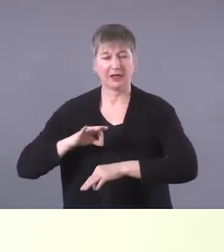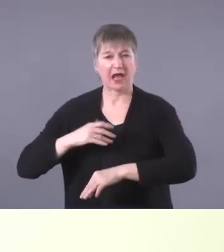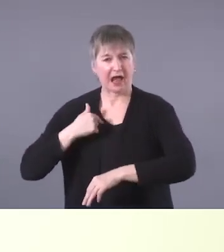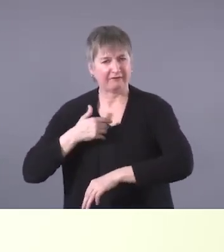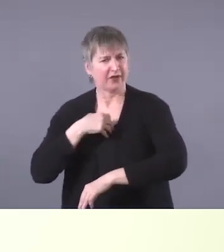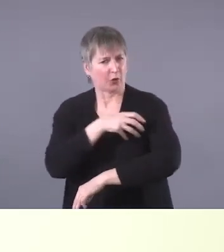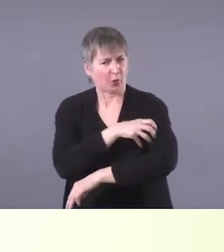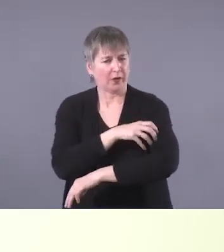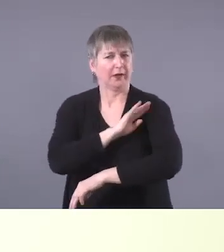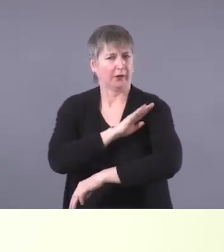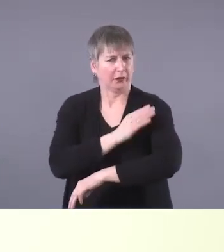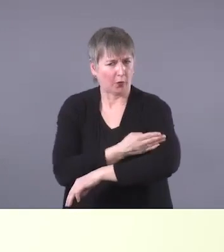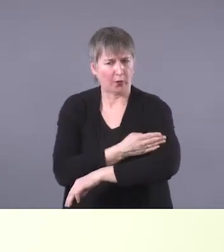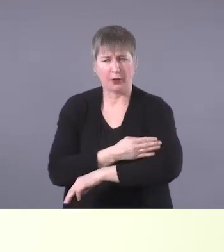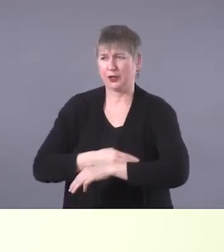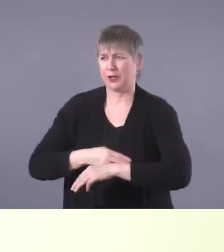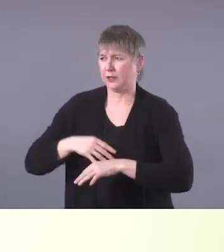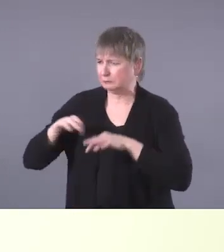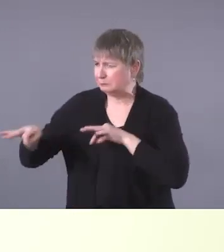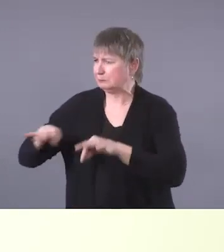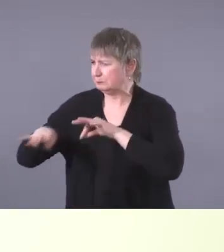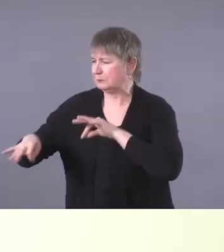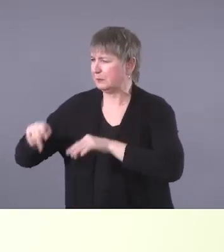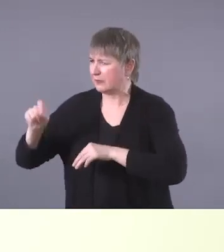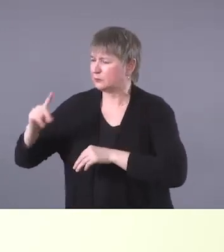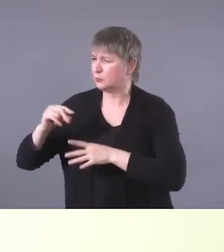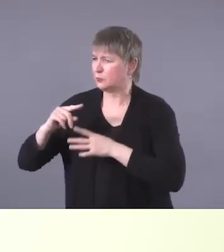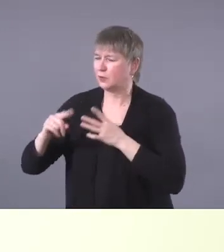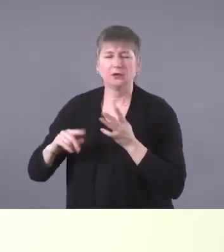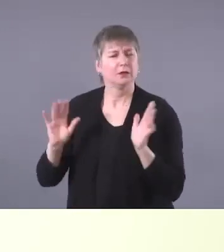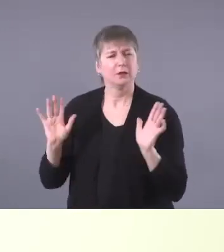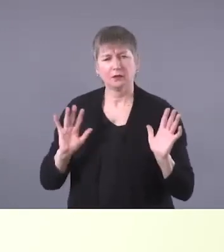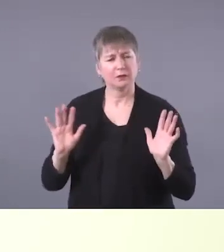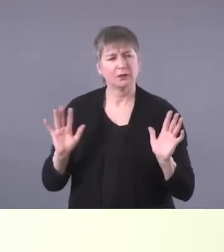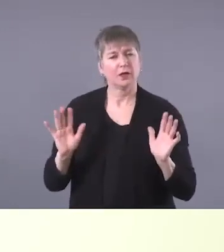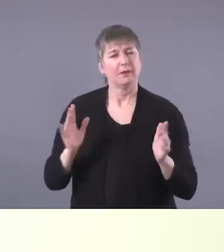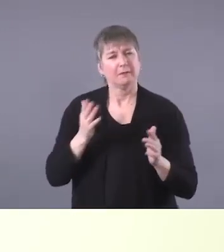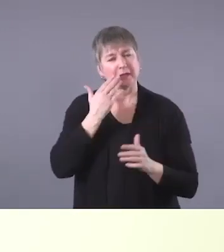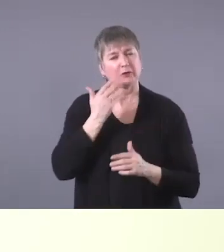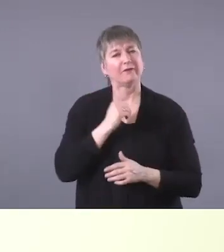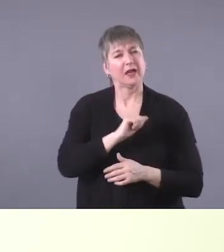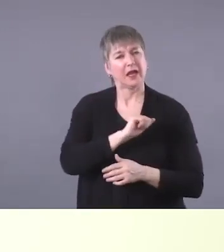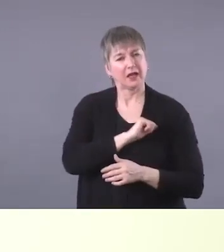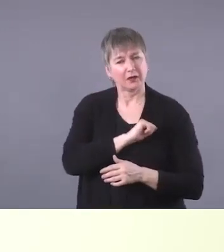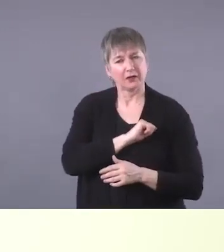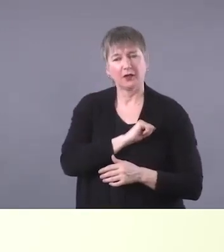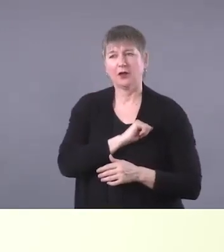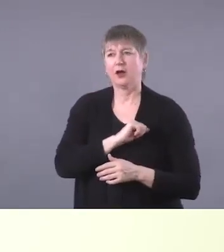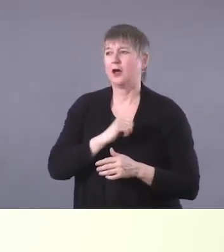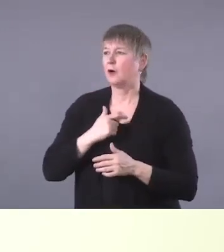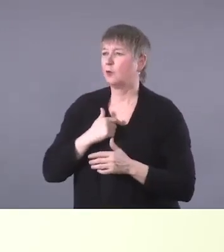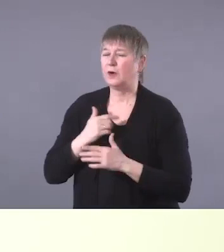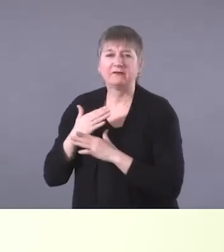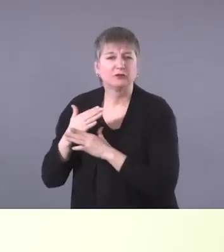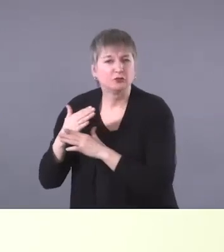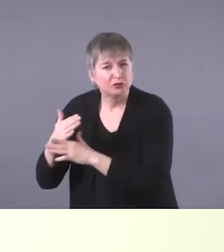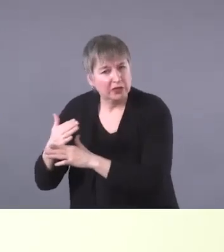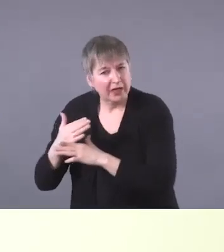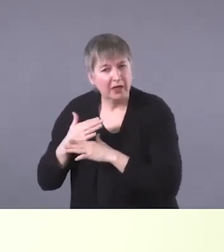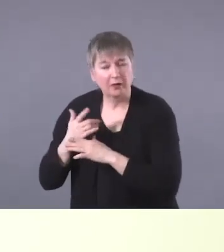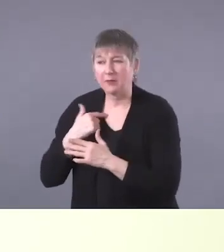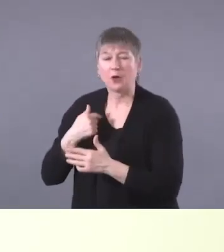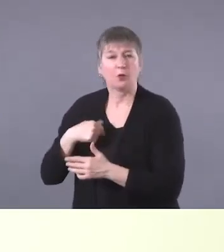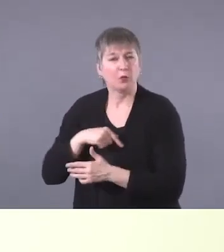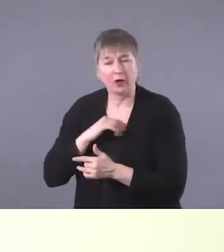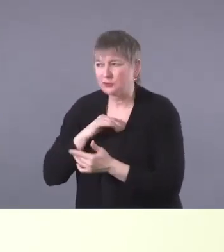it's, it's nice to approach the gathering with the knowledge that an attitude that we have much to share, but also a lot to learn.